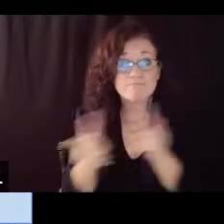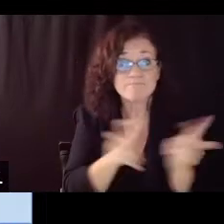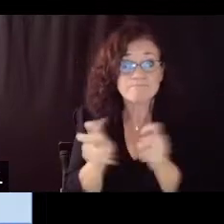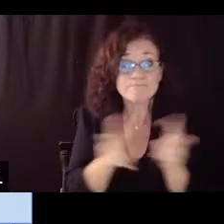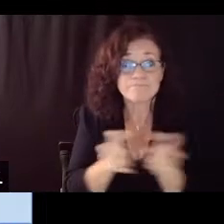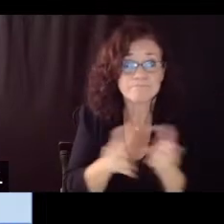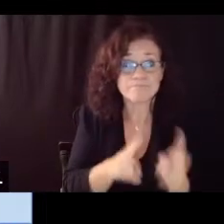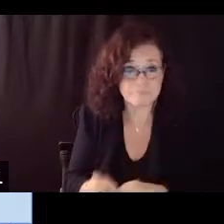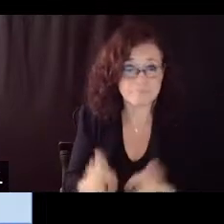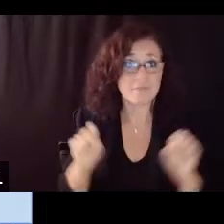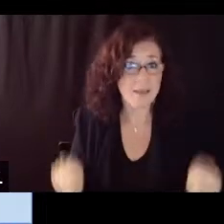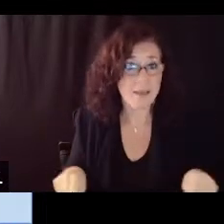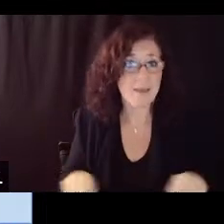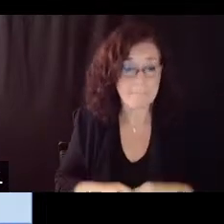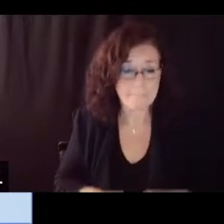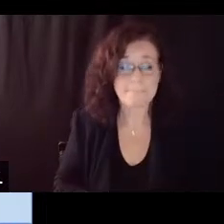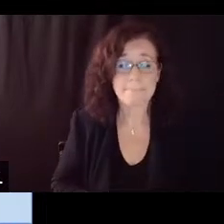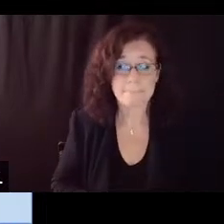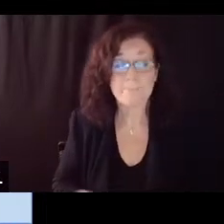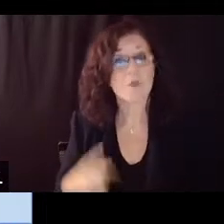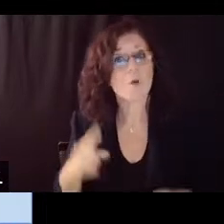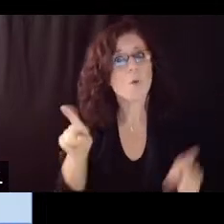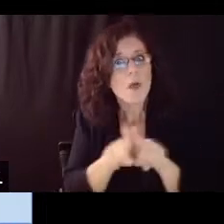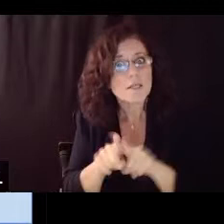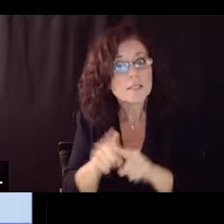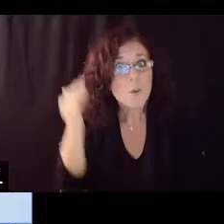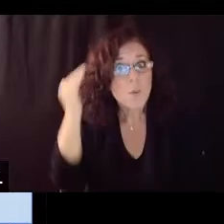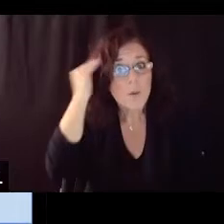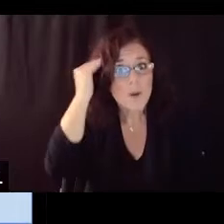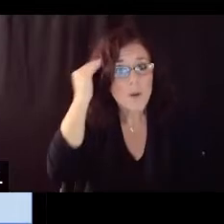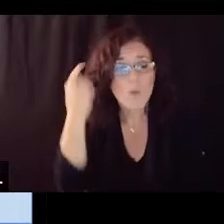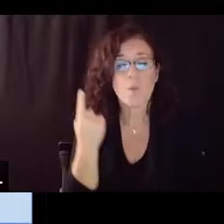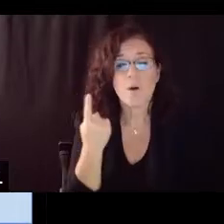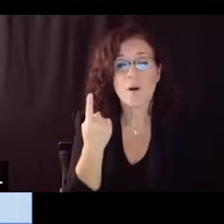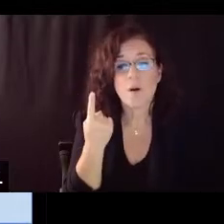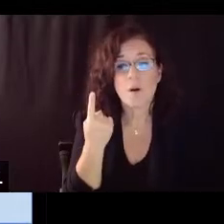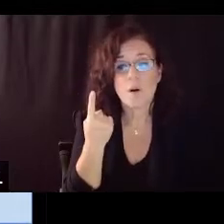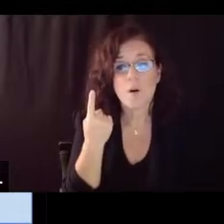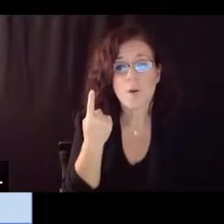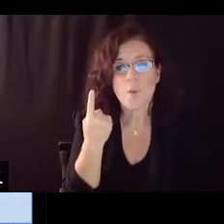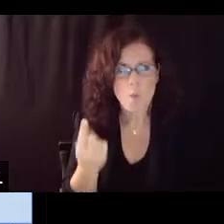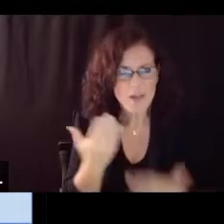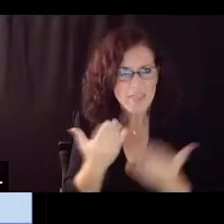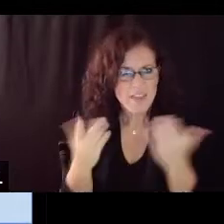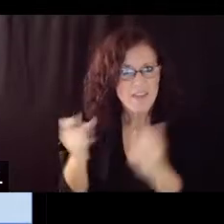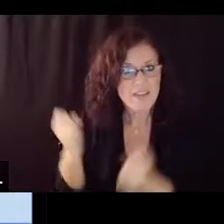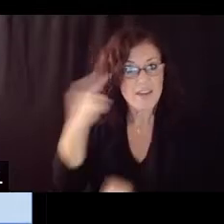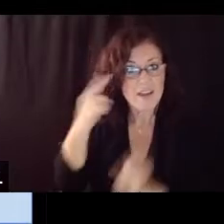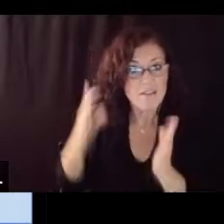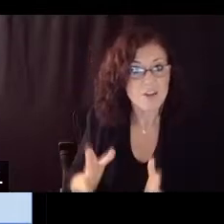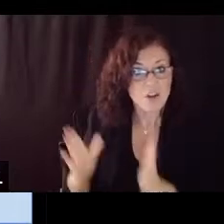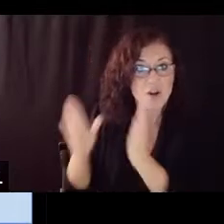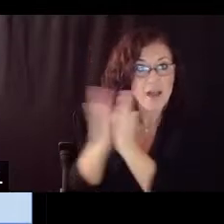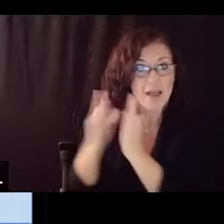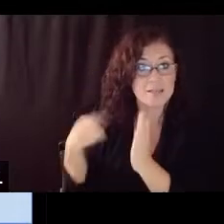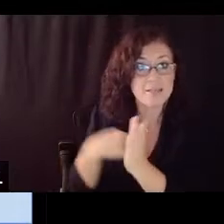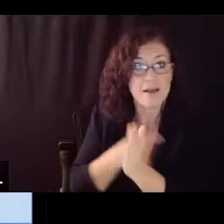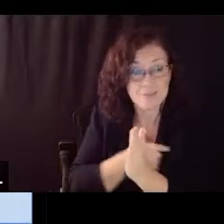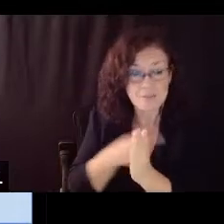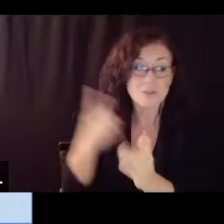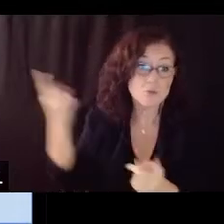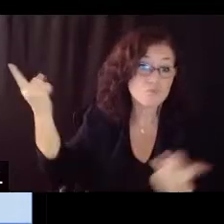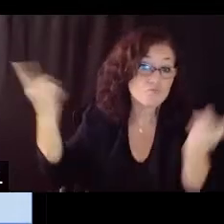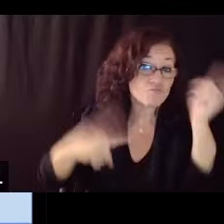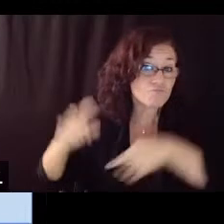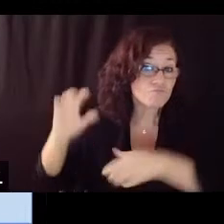we also know that one of the things that the uh governor asked was for this um collaboration with our